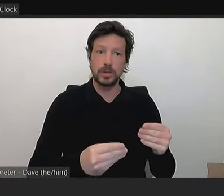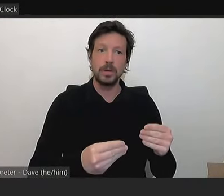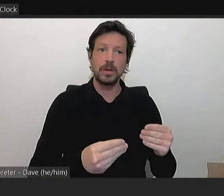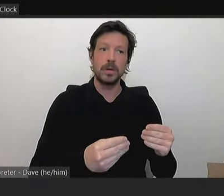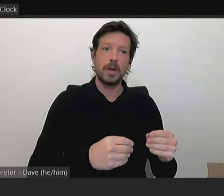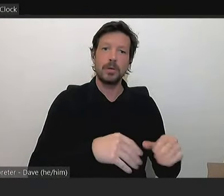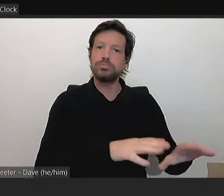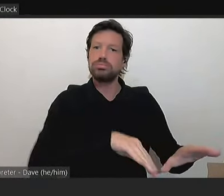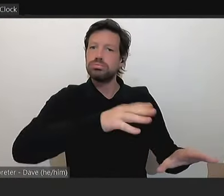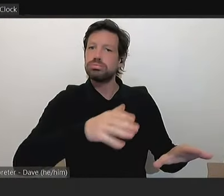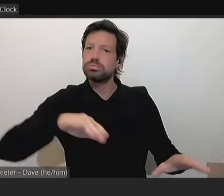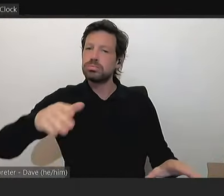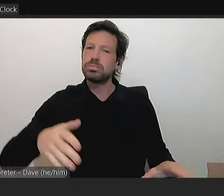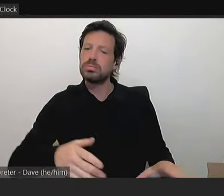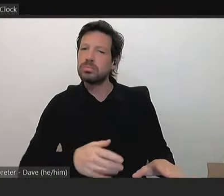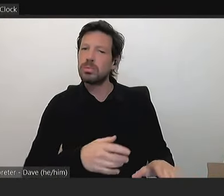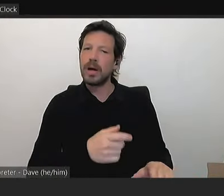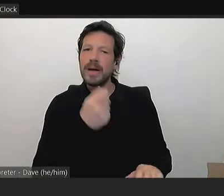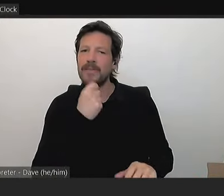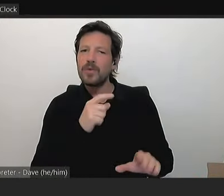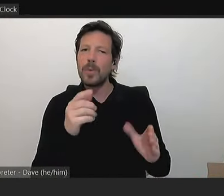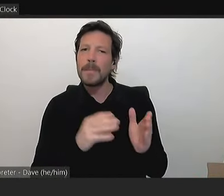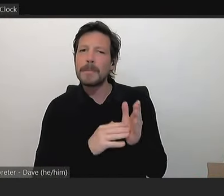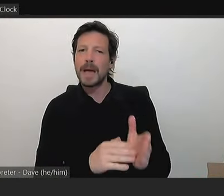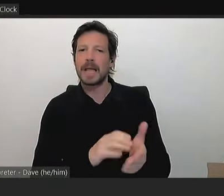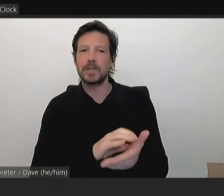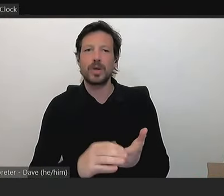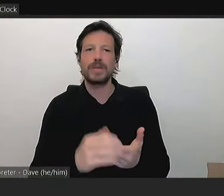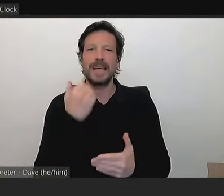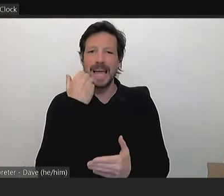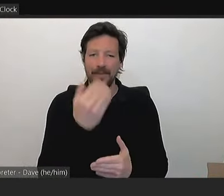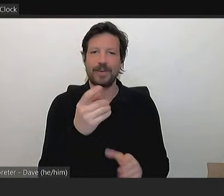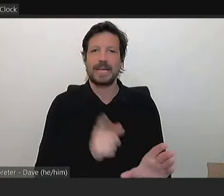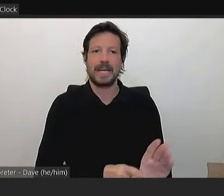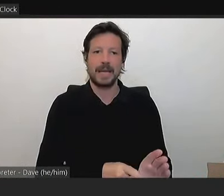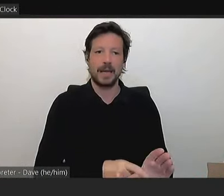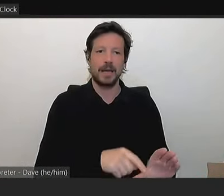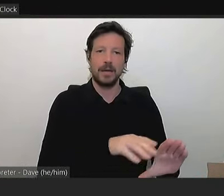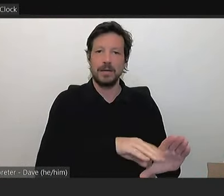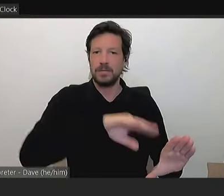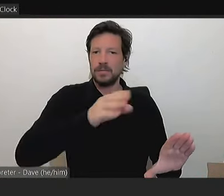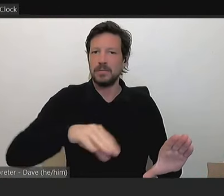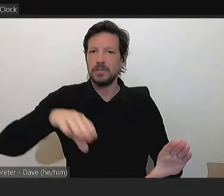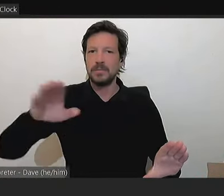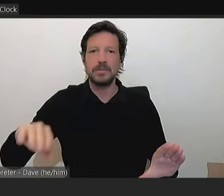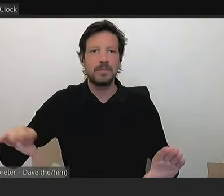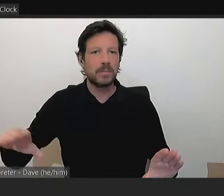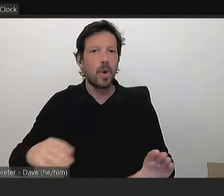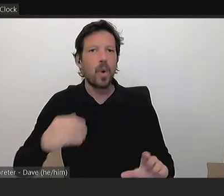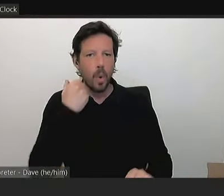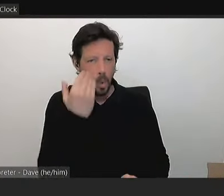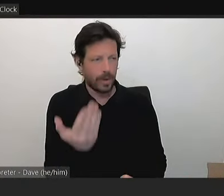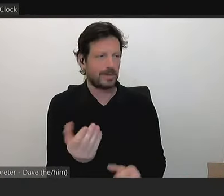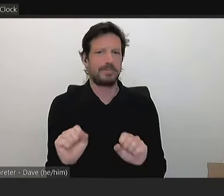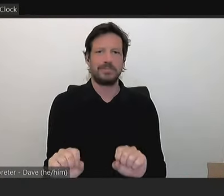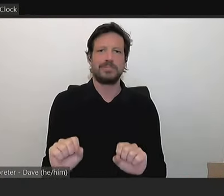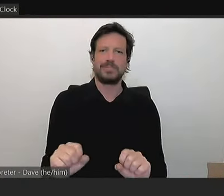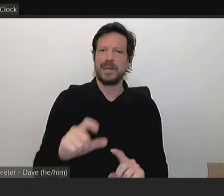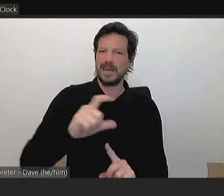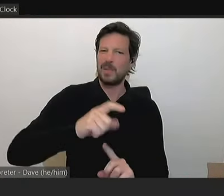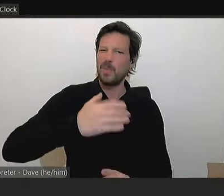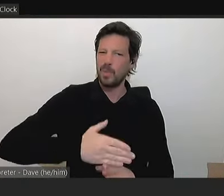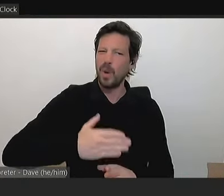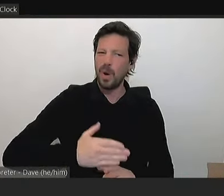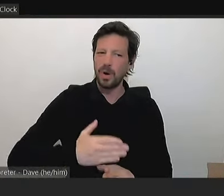millions of dollars each year. It doesn't fall on the same amount each year. It fluctuates. We've had capital works budgets of